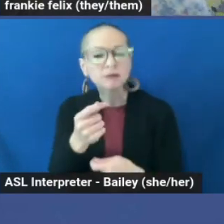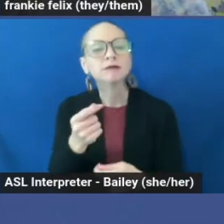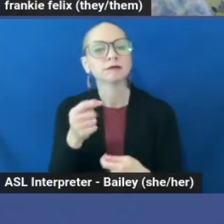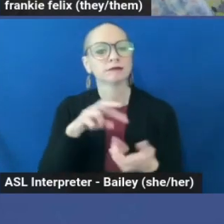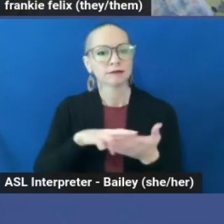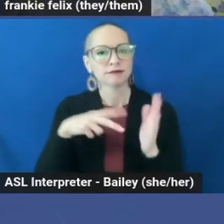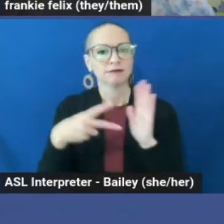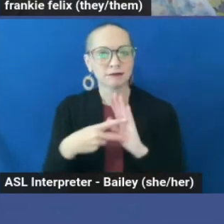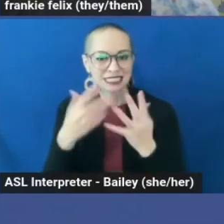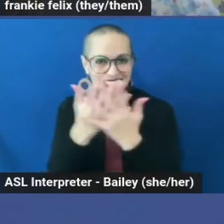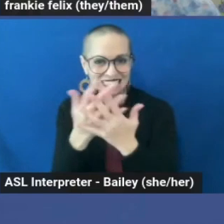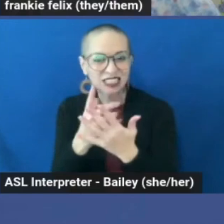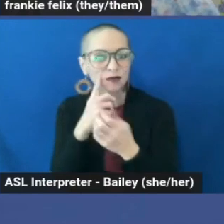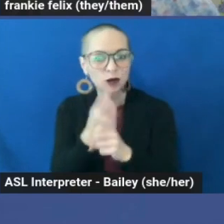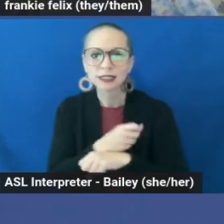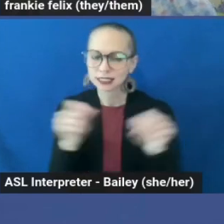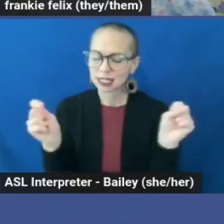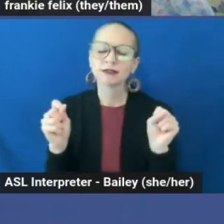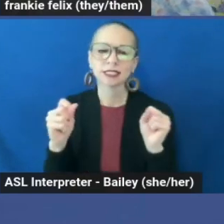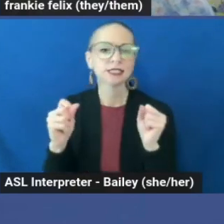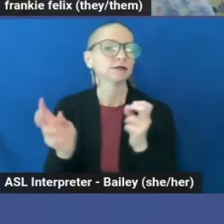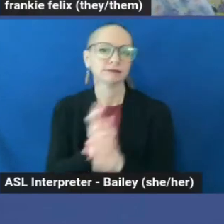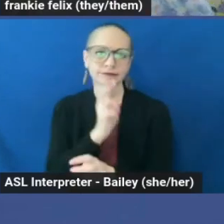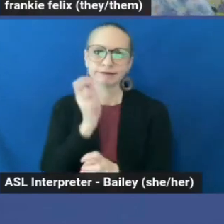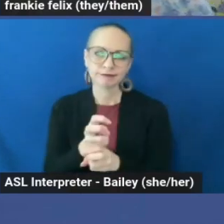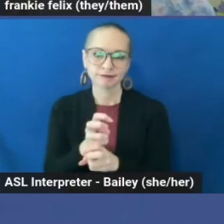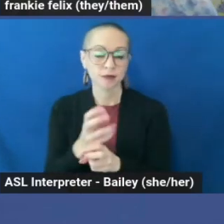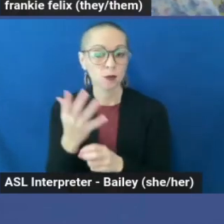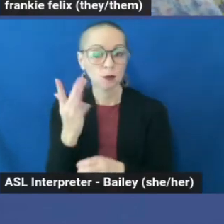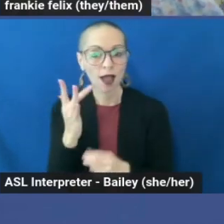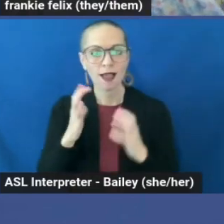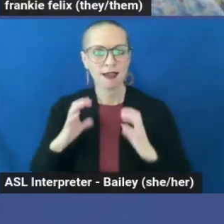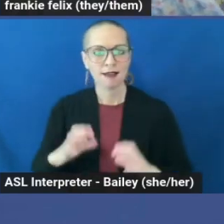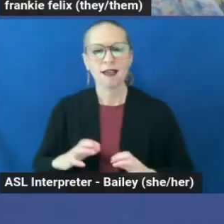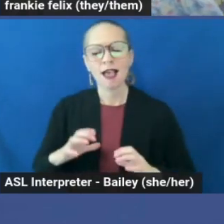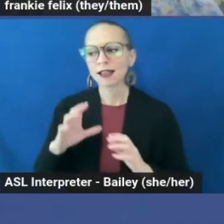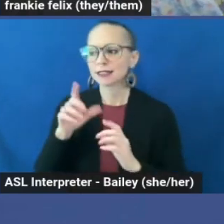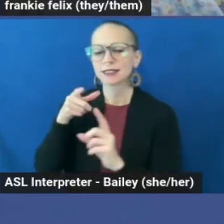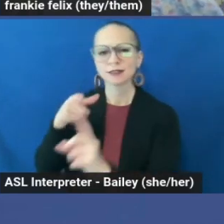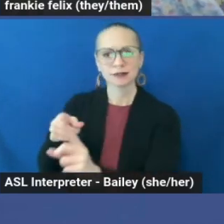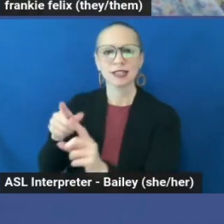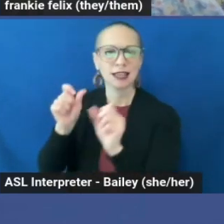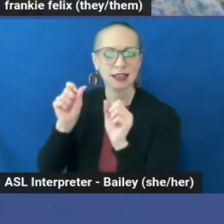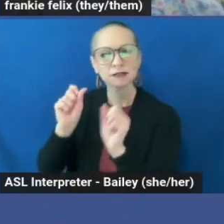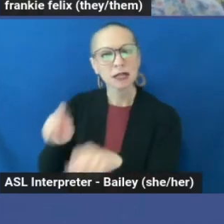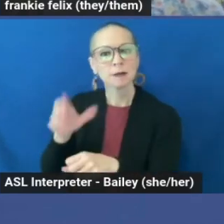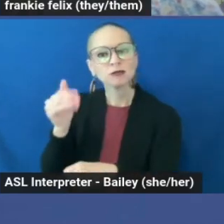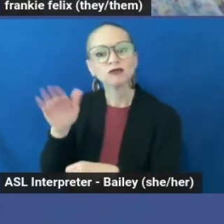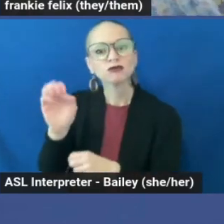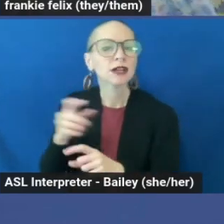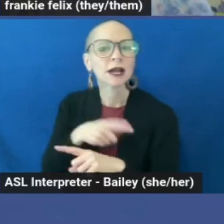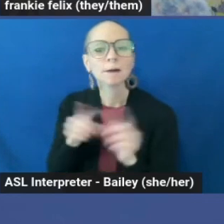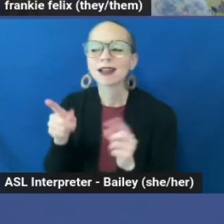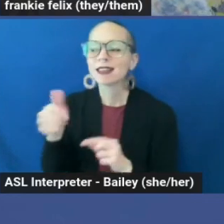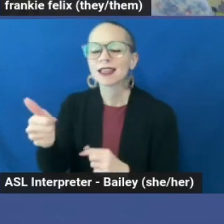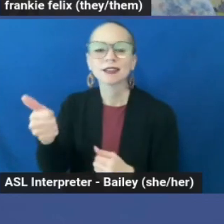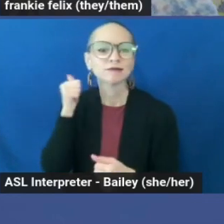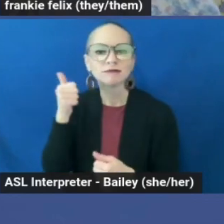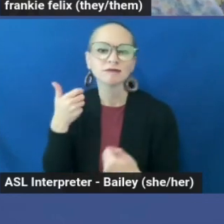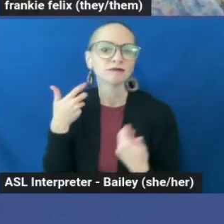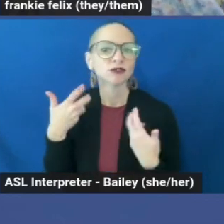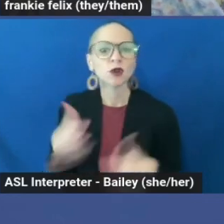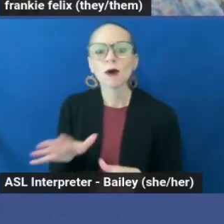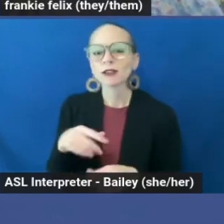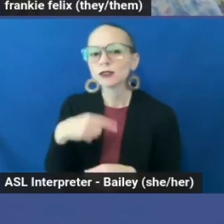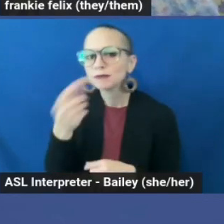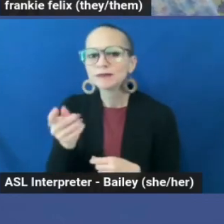to screen for safety is at a bigger disadvantage, because when clients are criminalized, they're often more reluctant to provide information or